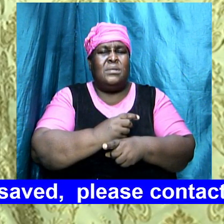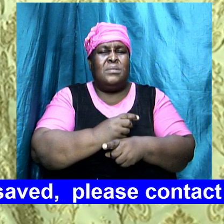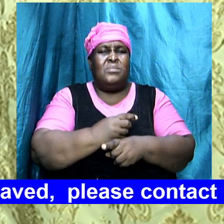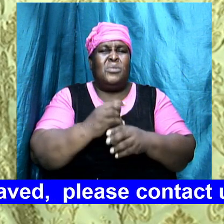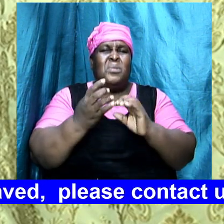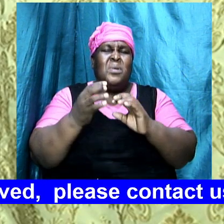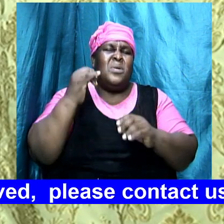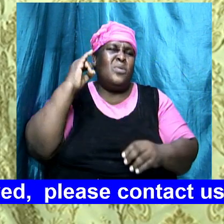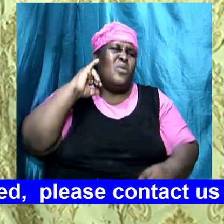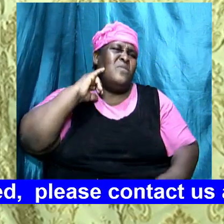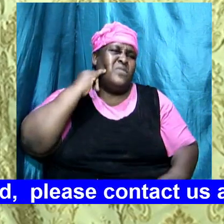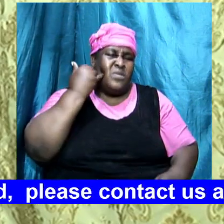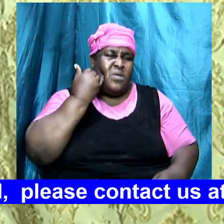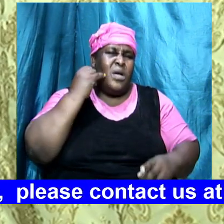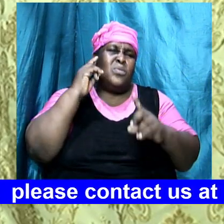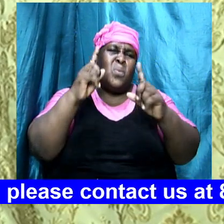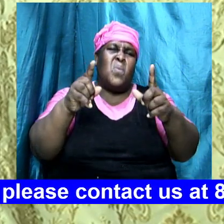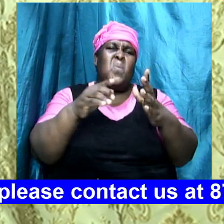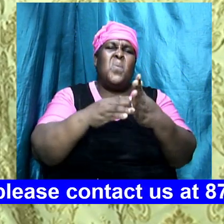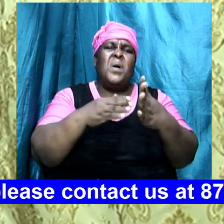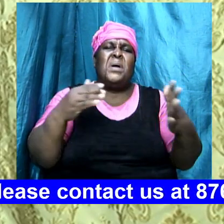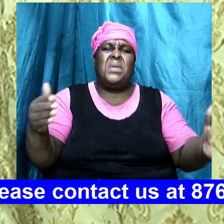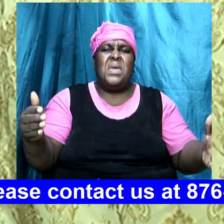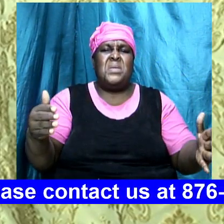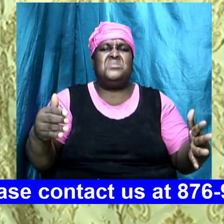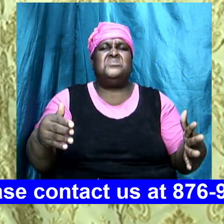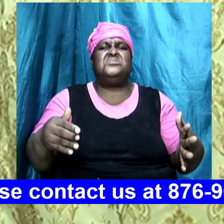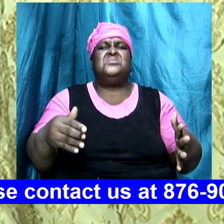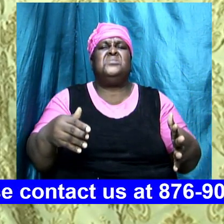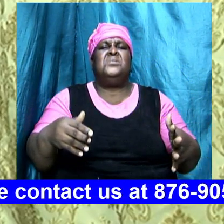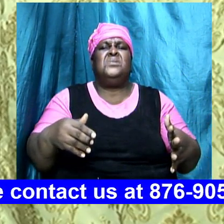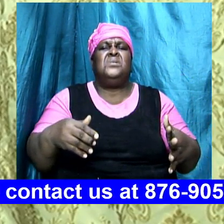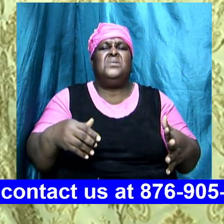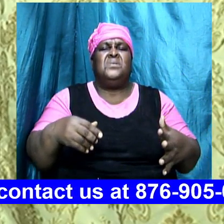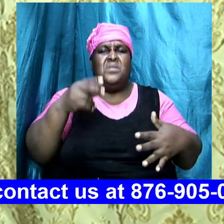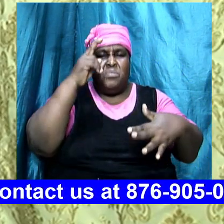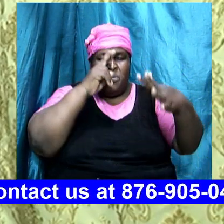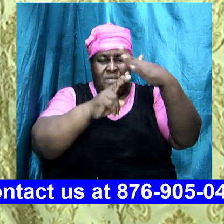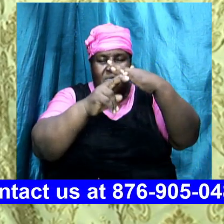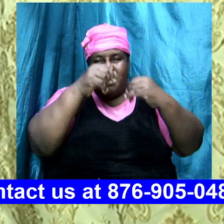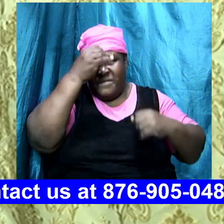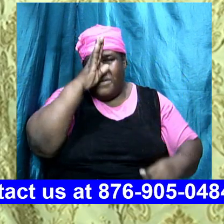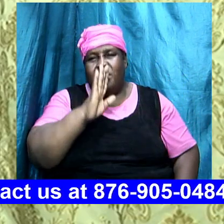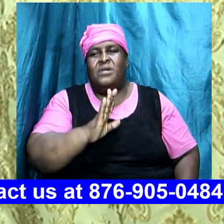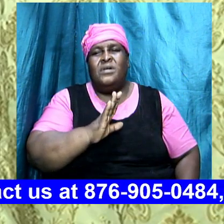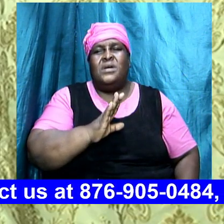goes against the ministers the prophets of the Lord